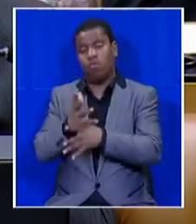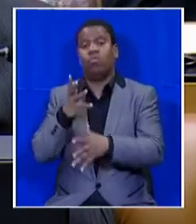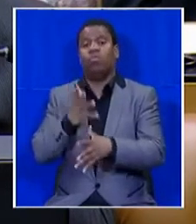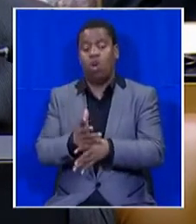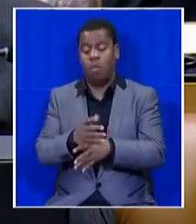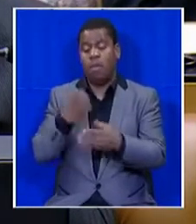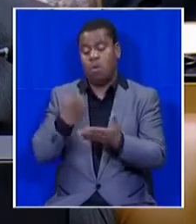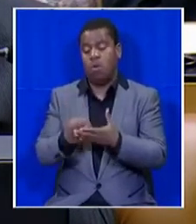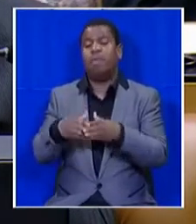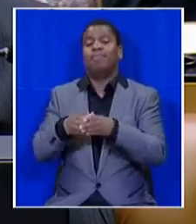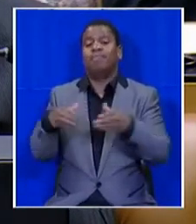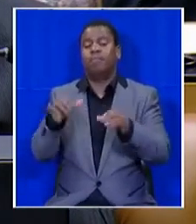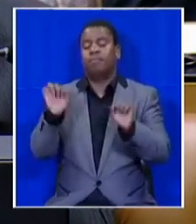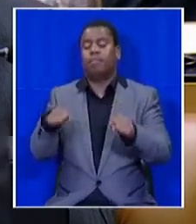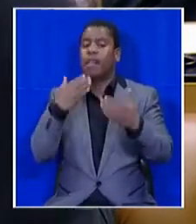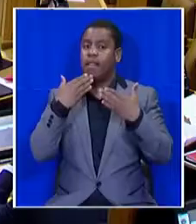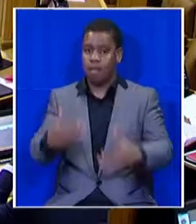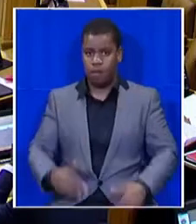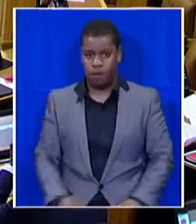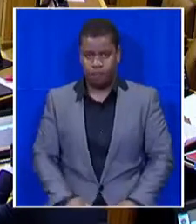growth of our economy. Thank you very much.